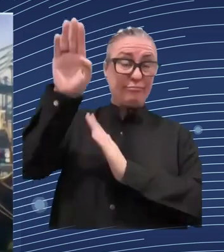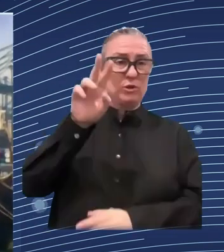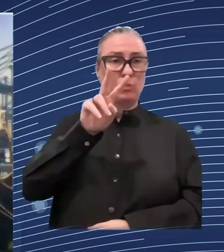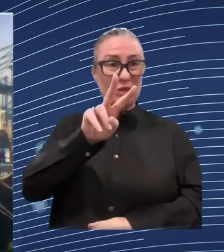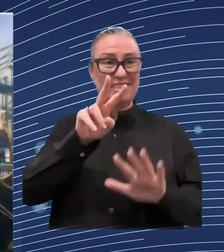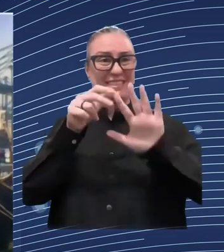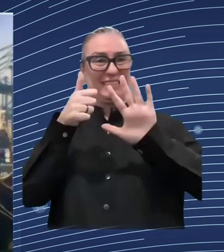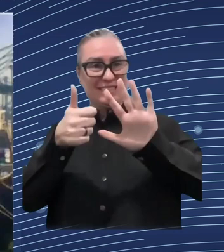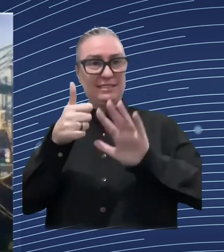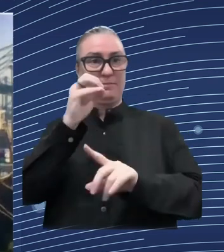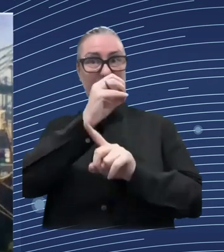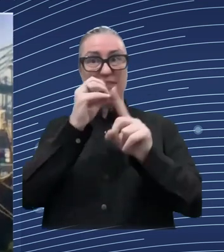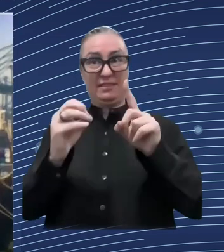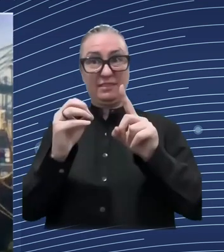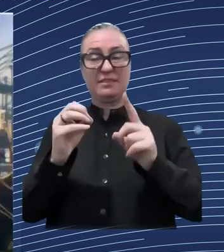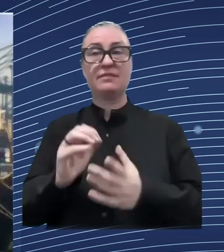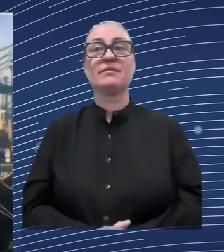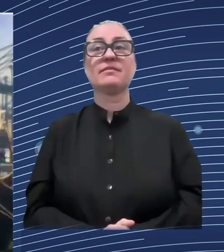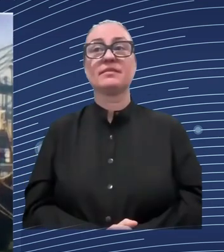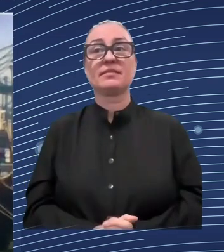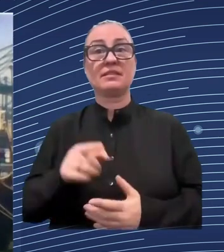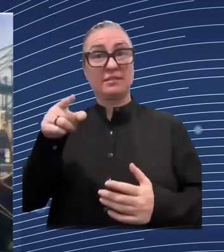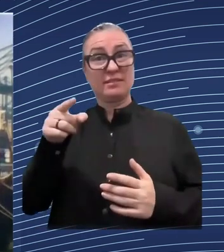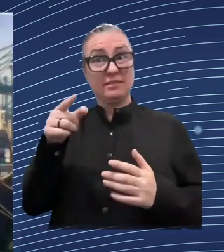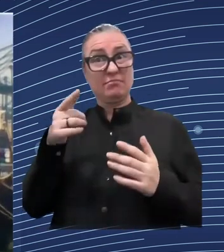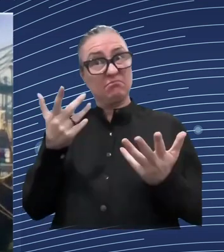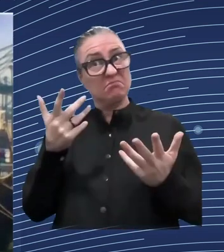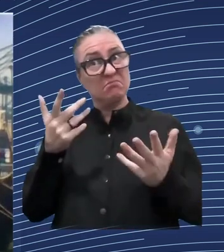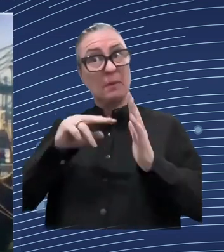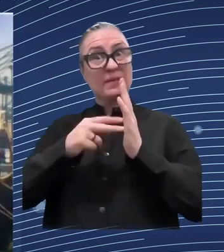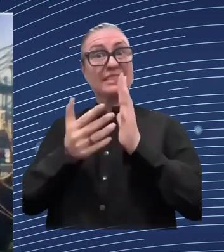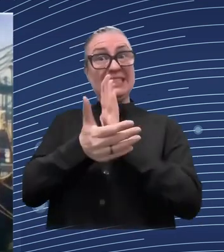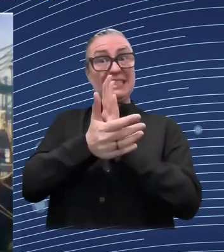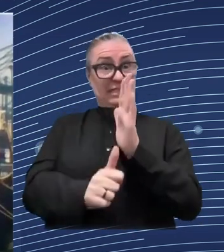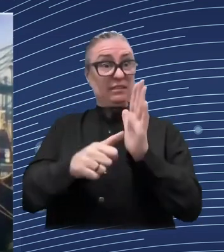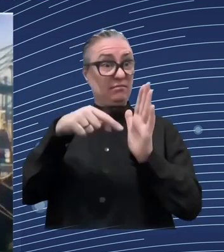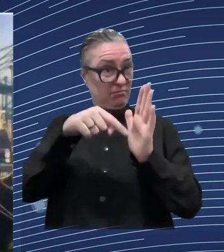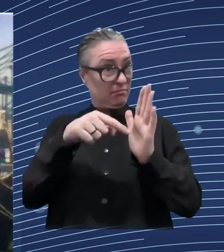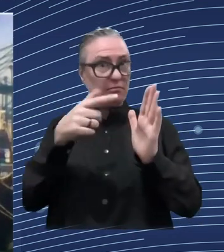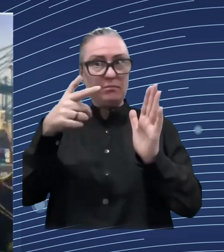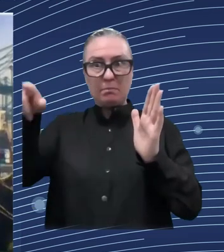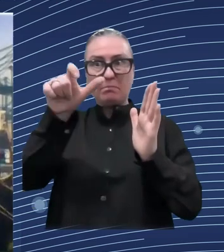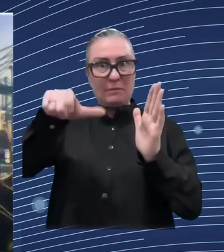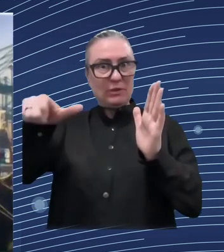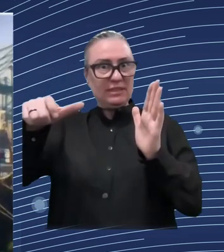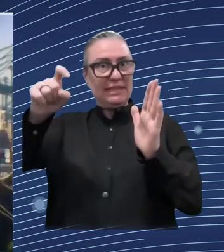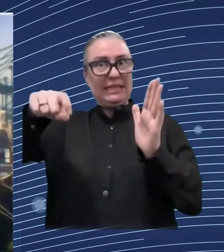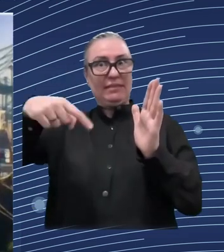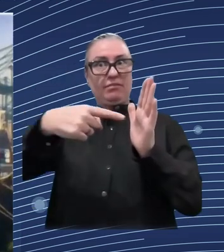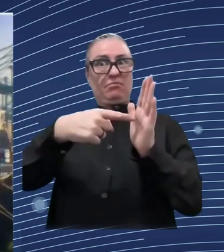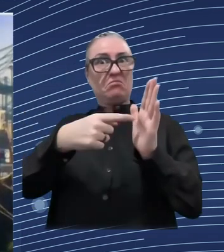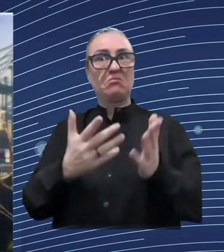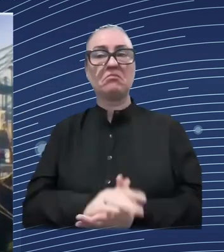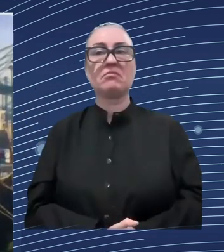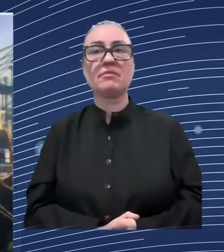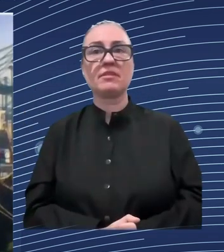that both the uh enterprises and the private sector that we will hear in a minute and the public sector actually have set the scene